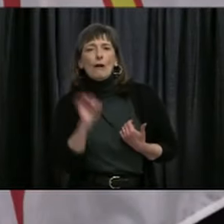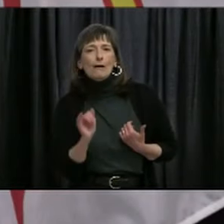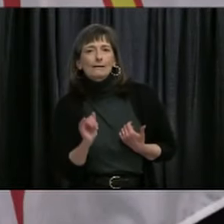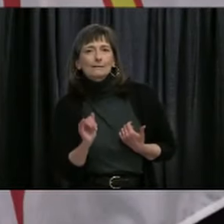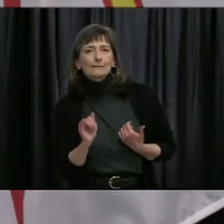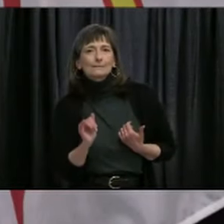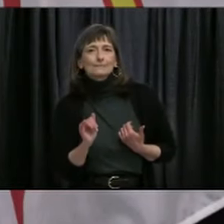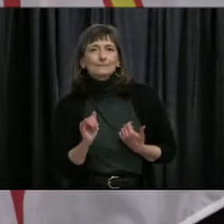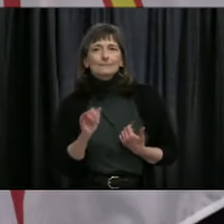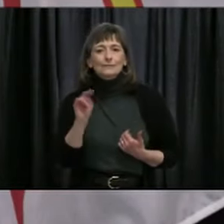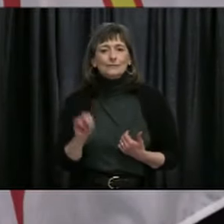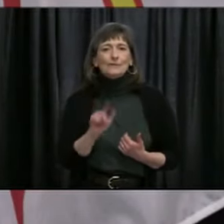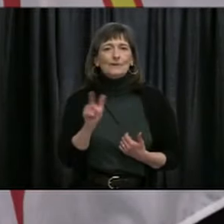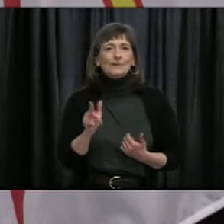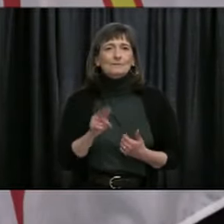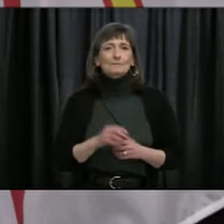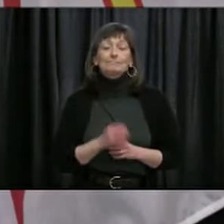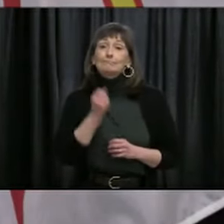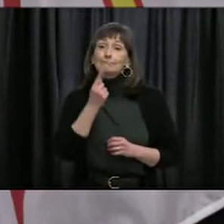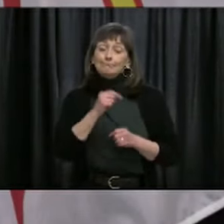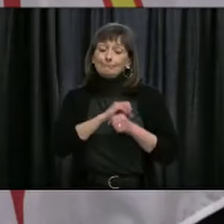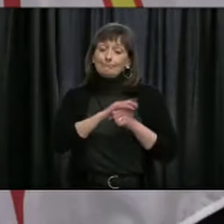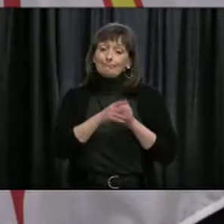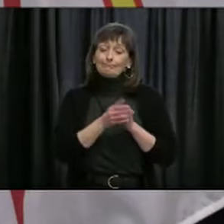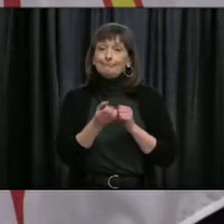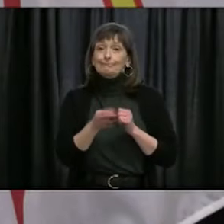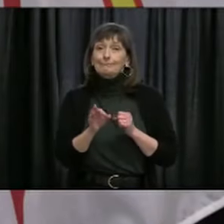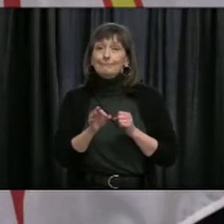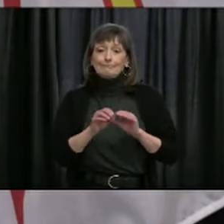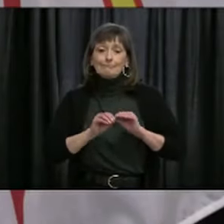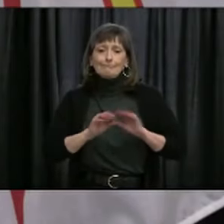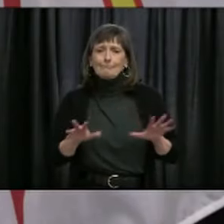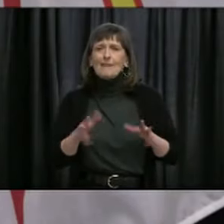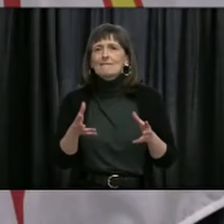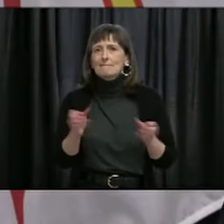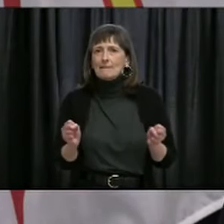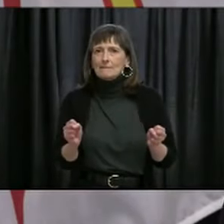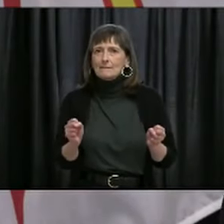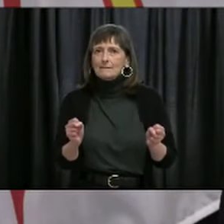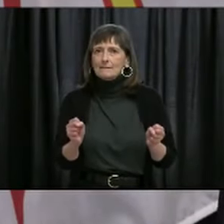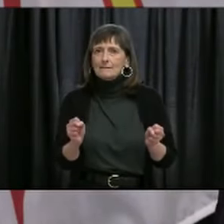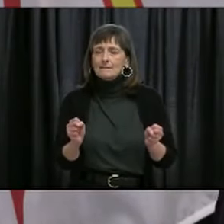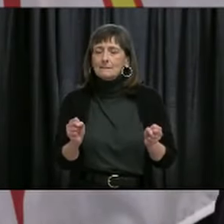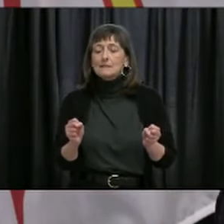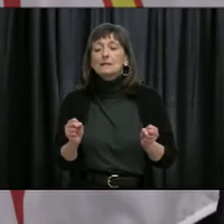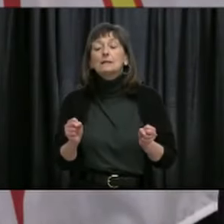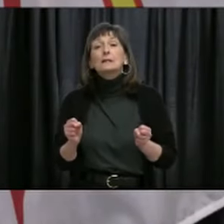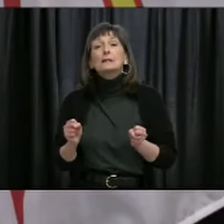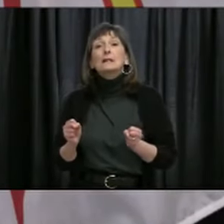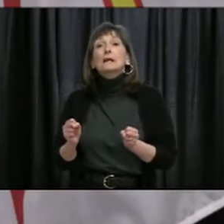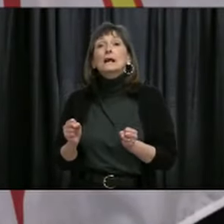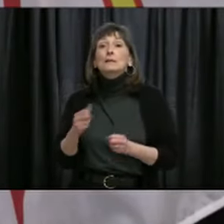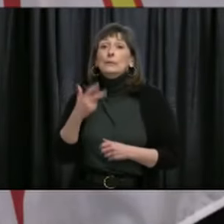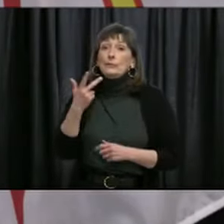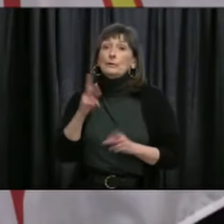It is a virus that spreads quickly, a virus that has already taken three lives in our province.